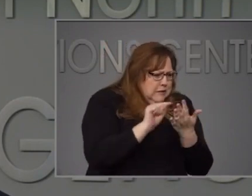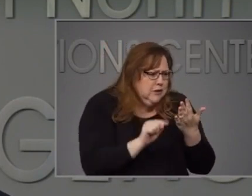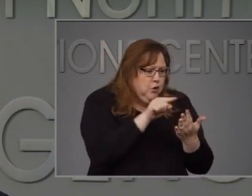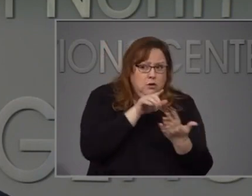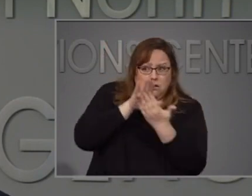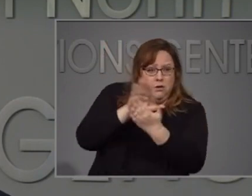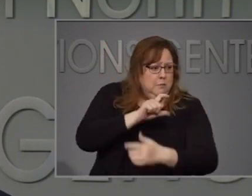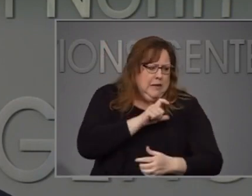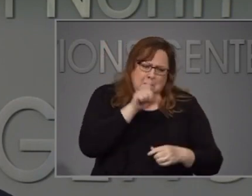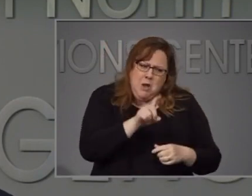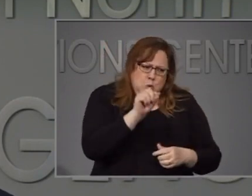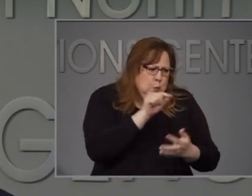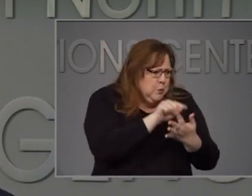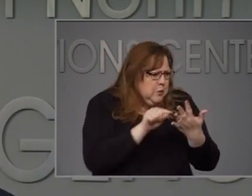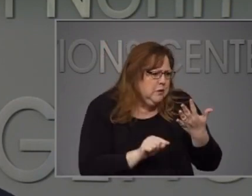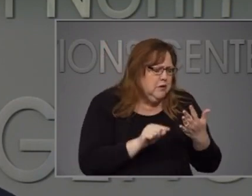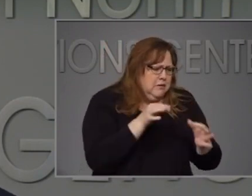enforcement.